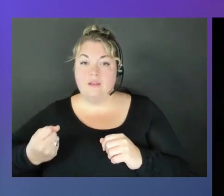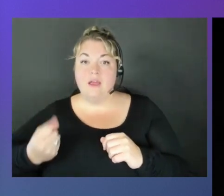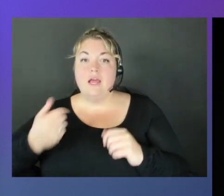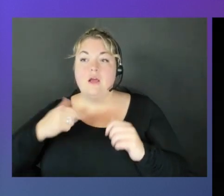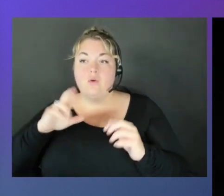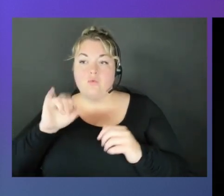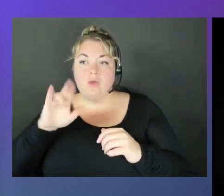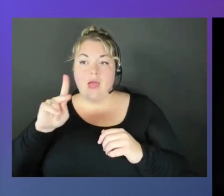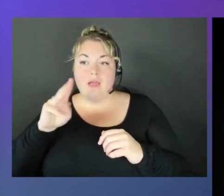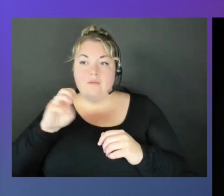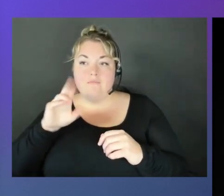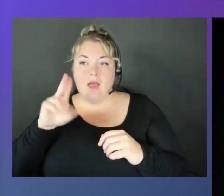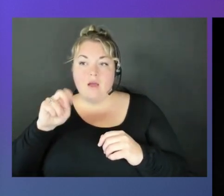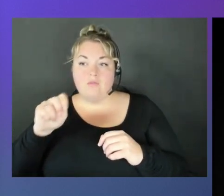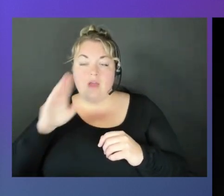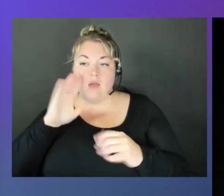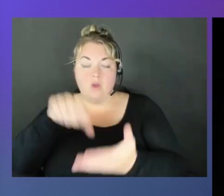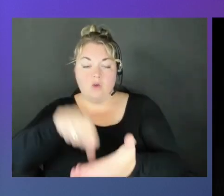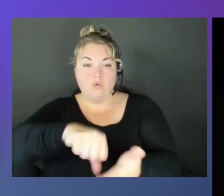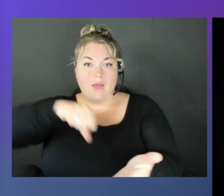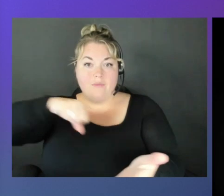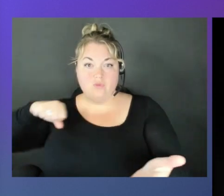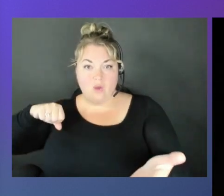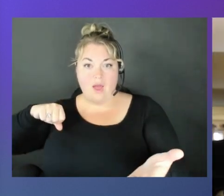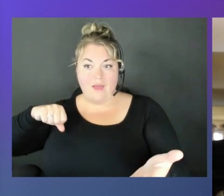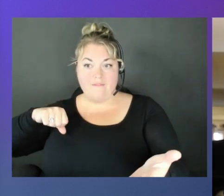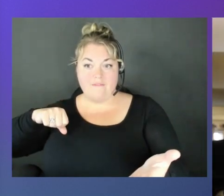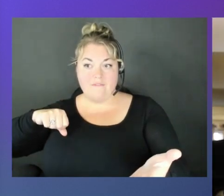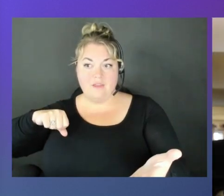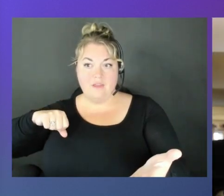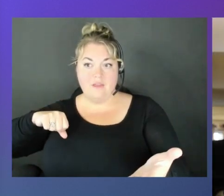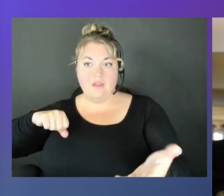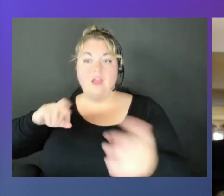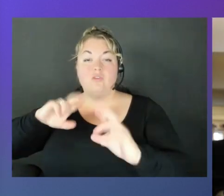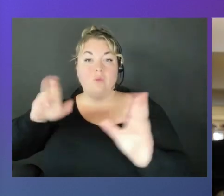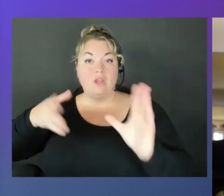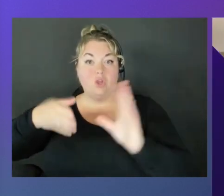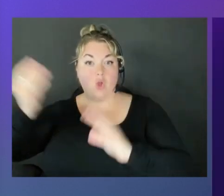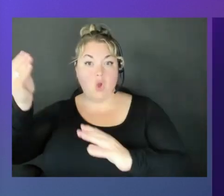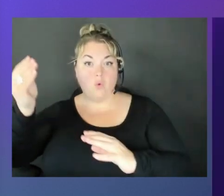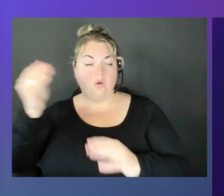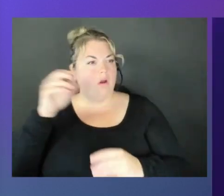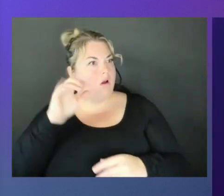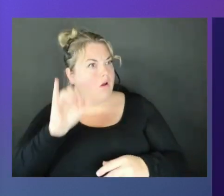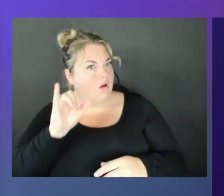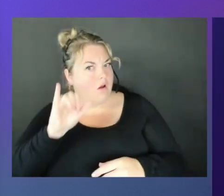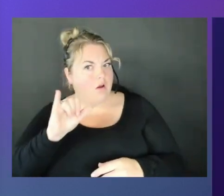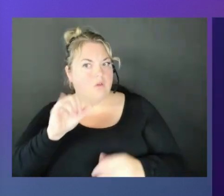grab the drive, and now this is ready to go. Exactly, you can ship it in a Pelican case.